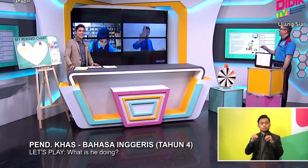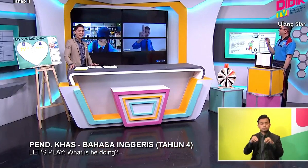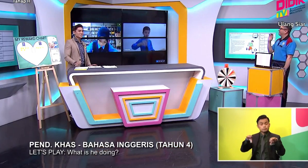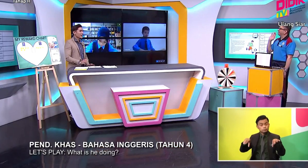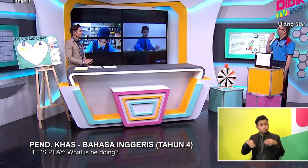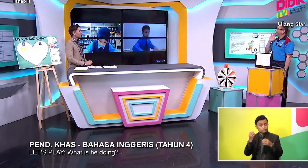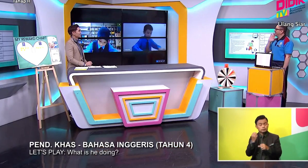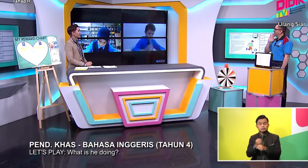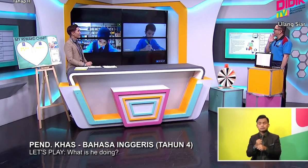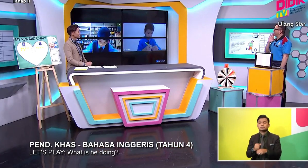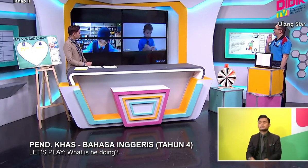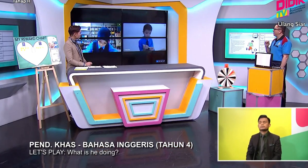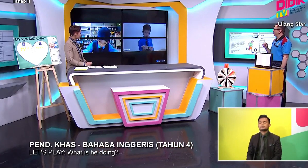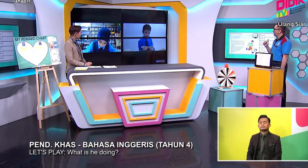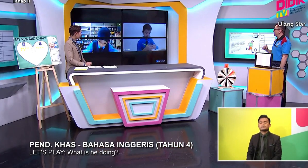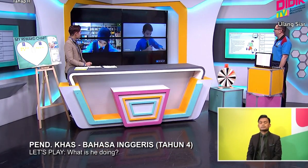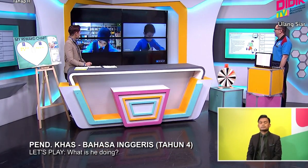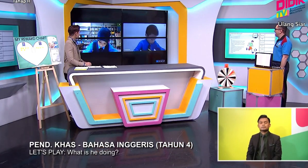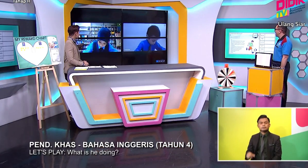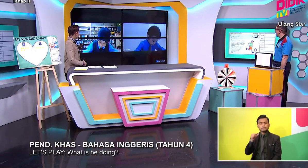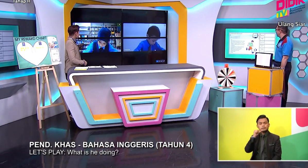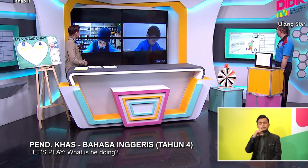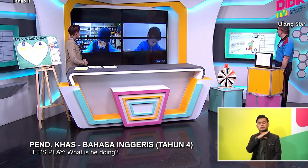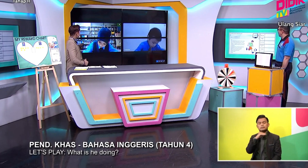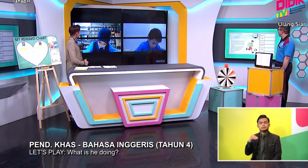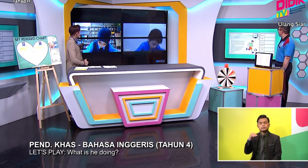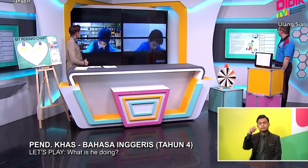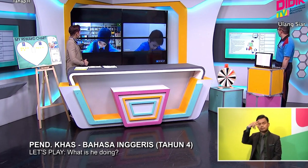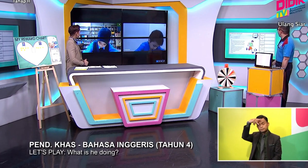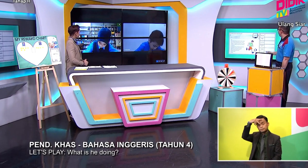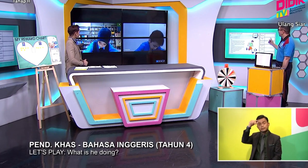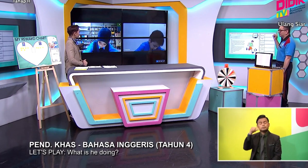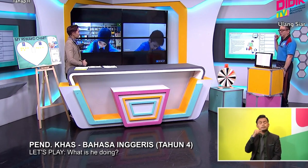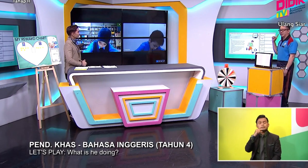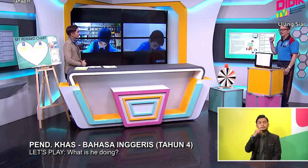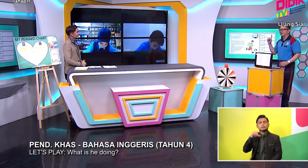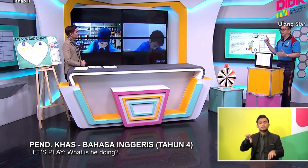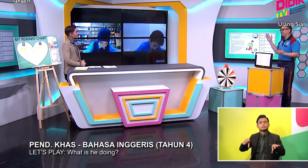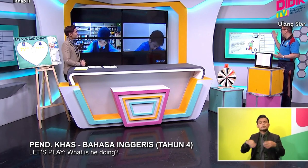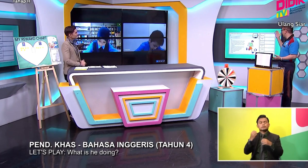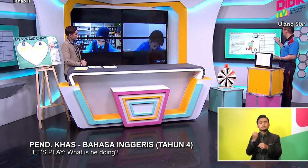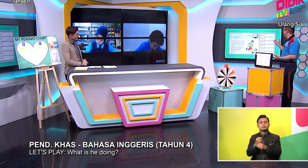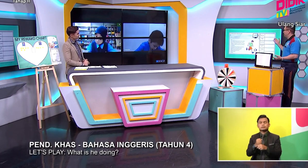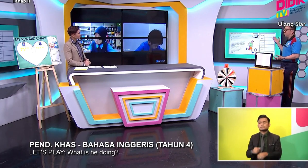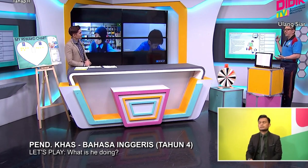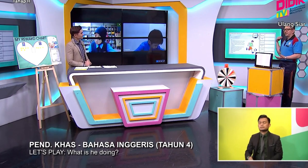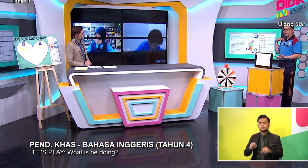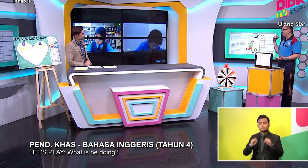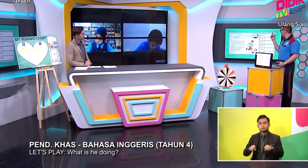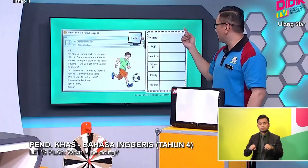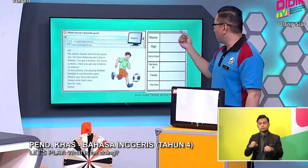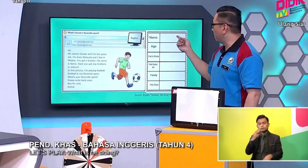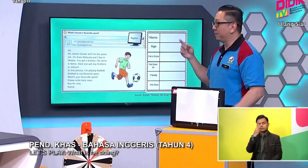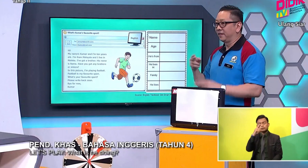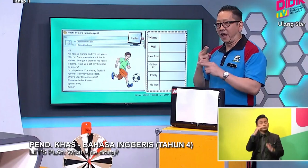Hanis They Are Writing Their Answers Right Yes Yes Okay So You Can See The List Must